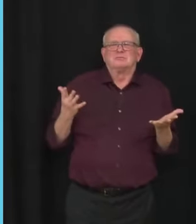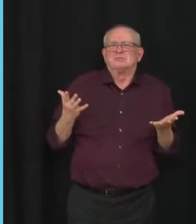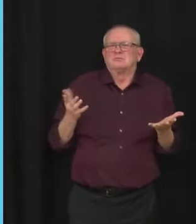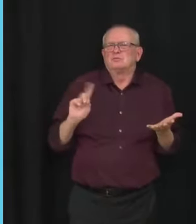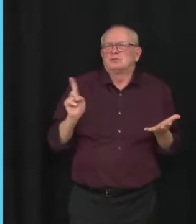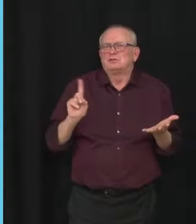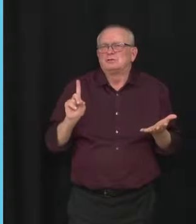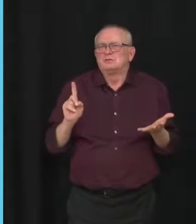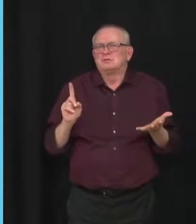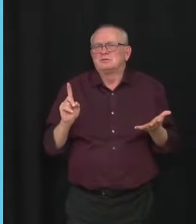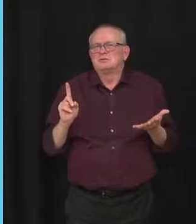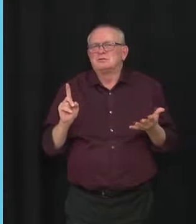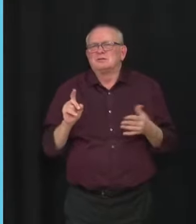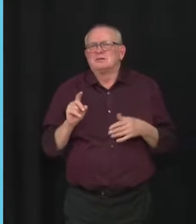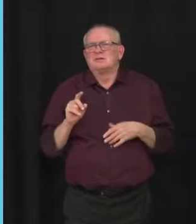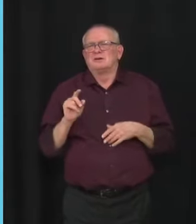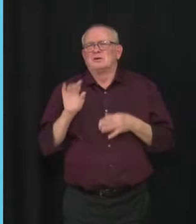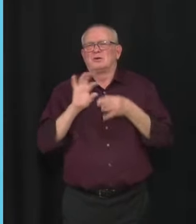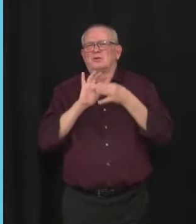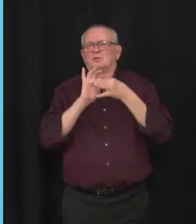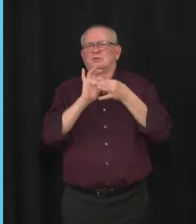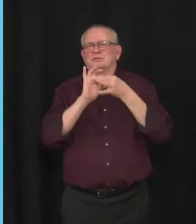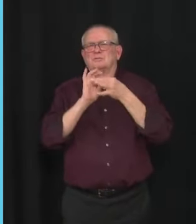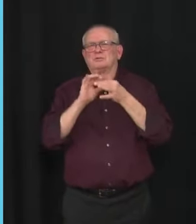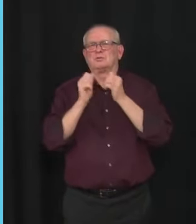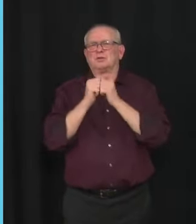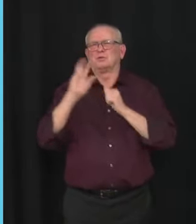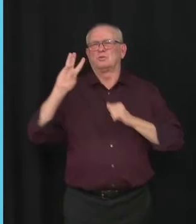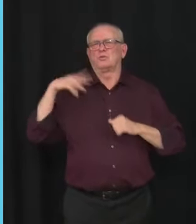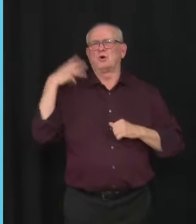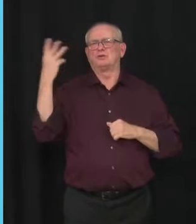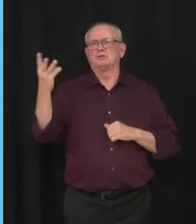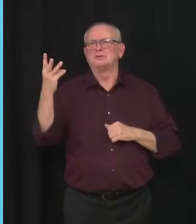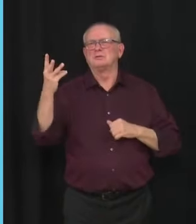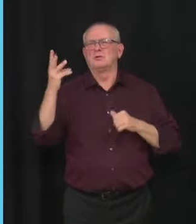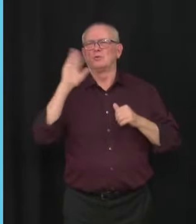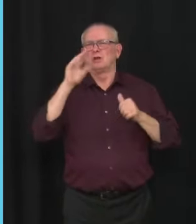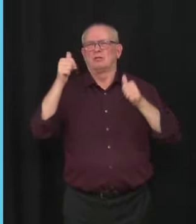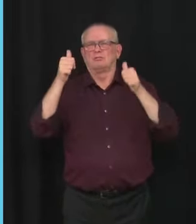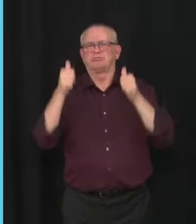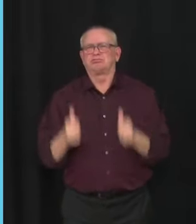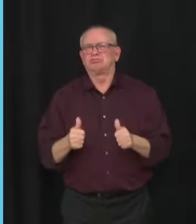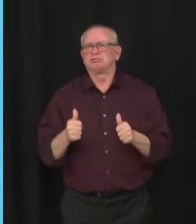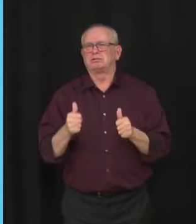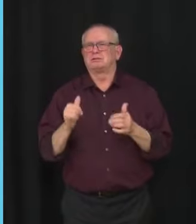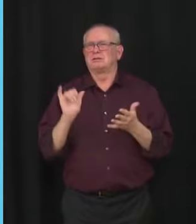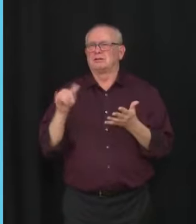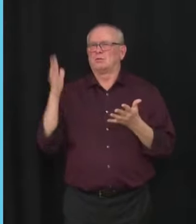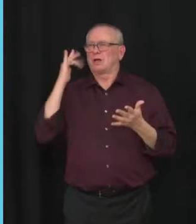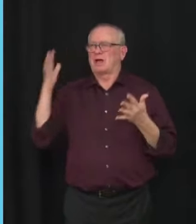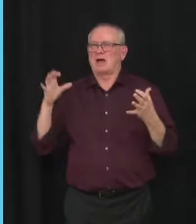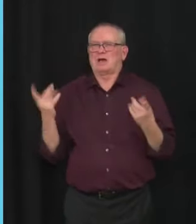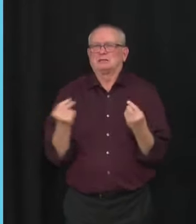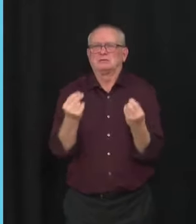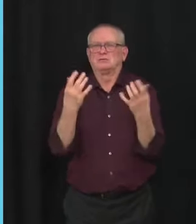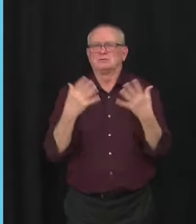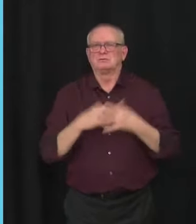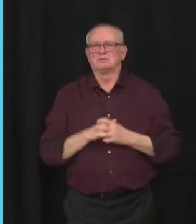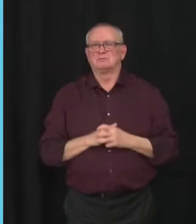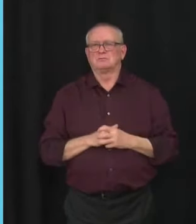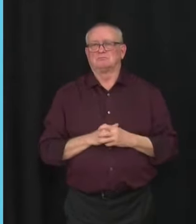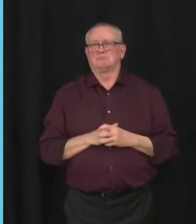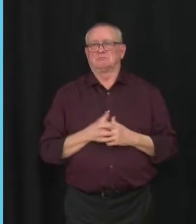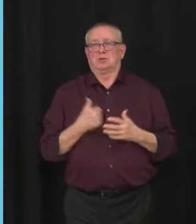relationship with Washington worse off because of it? Well, it's not Alberta that made the